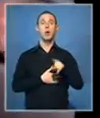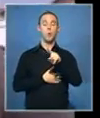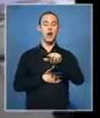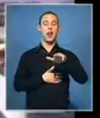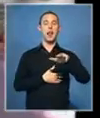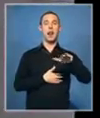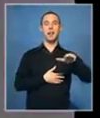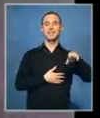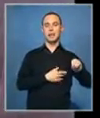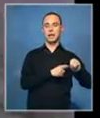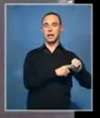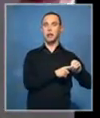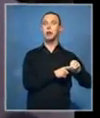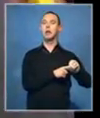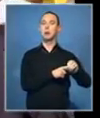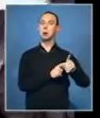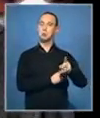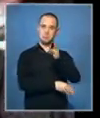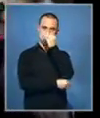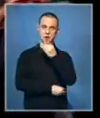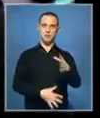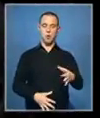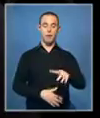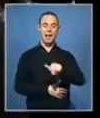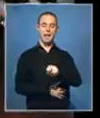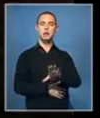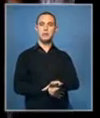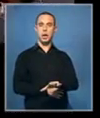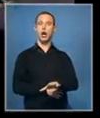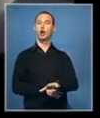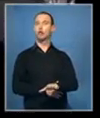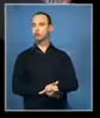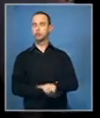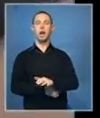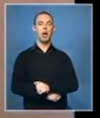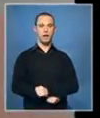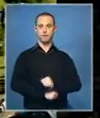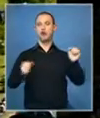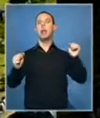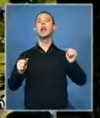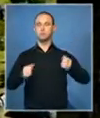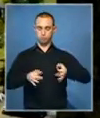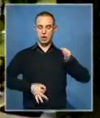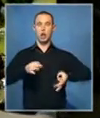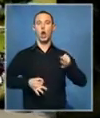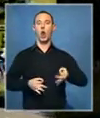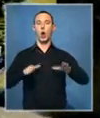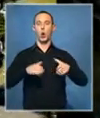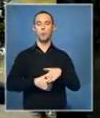organizations including the ANC. A few days later, the announcement that Mandela would be released on the 11th of February.